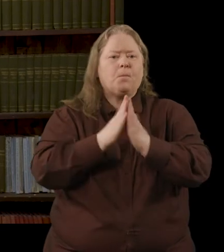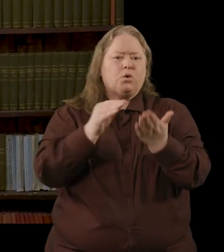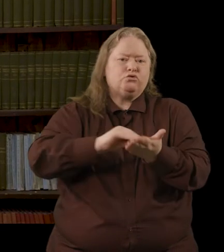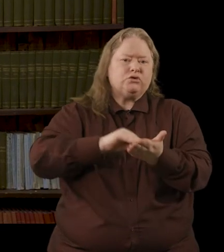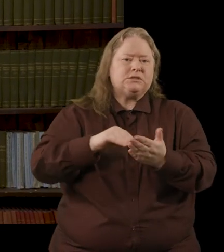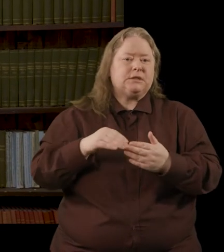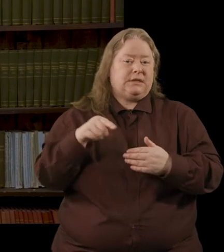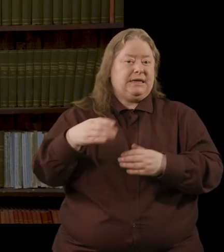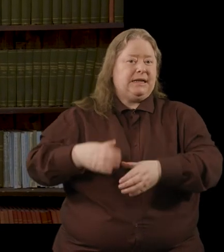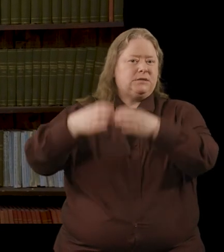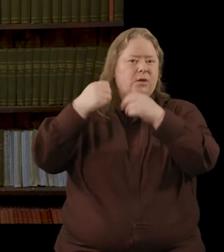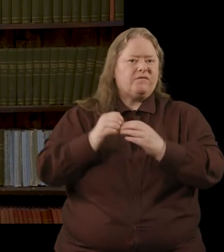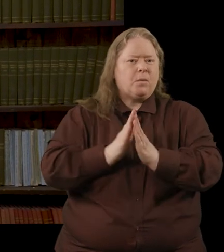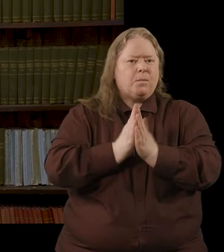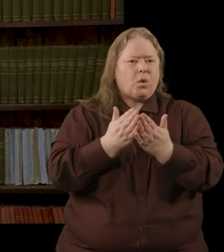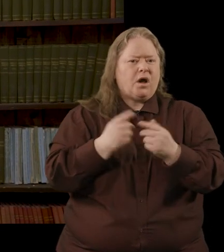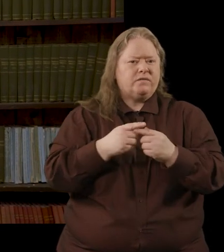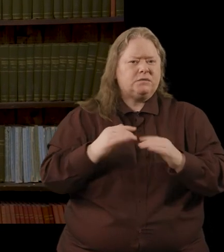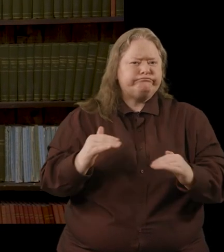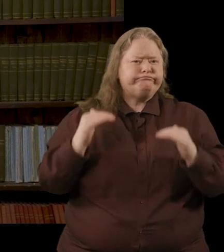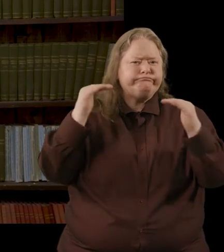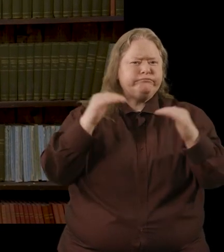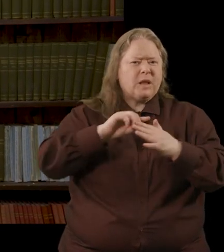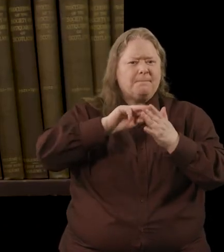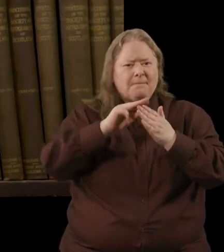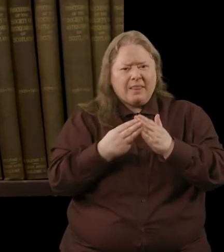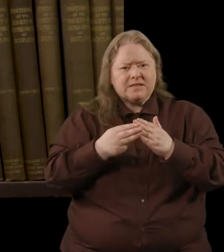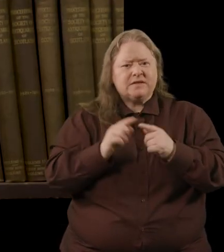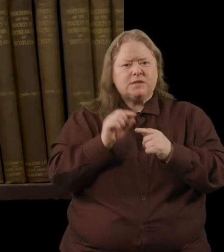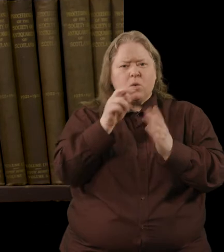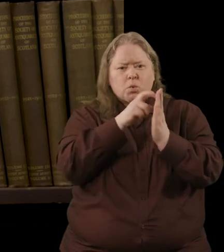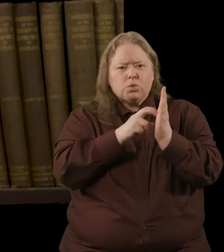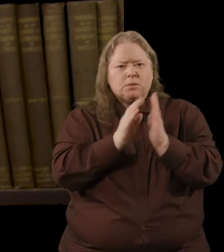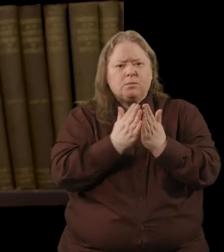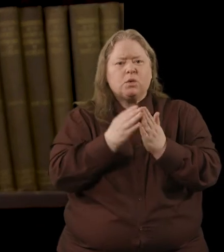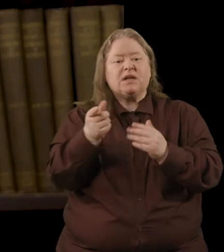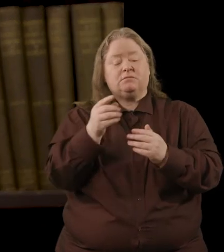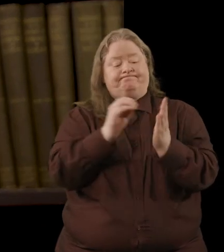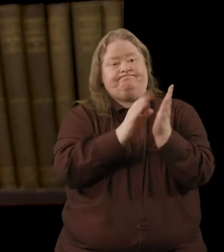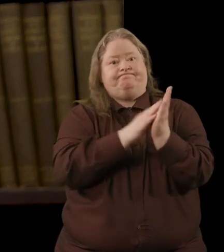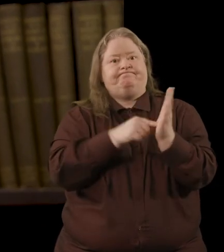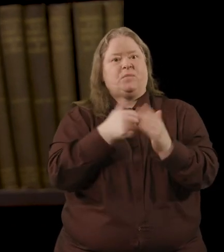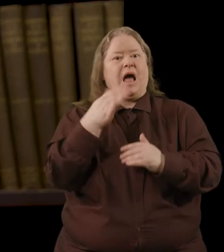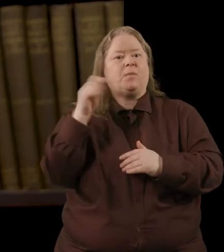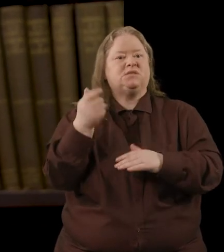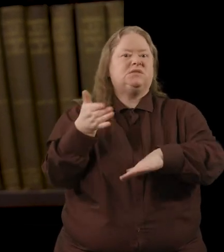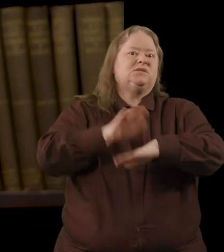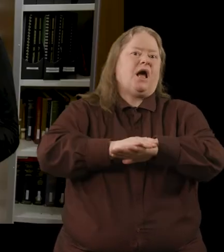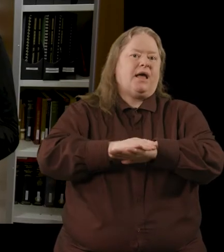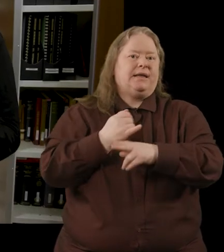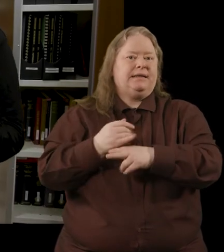because there's a book of complex maths and there's a little note in that book that records an abbot dying in glendalough